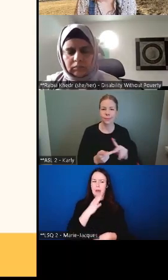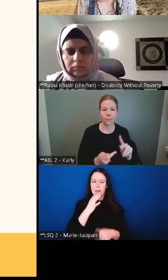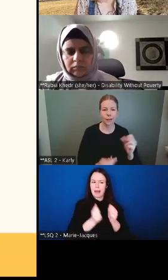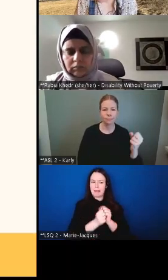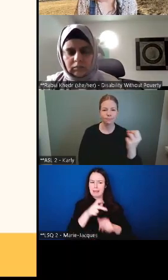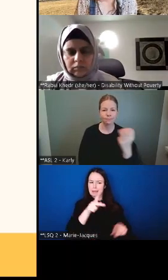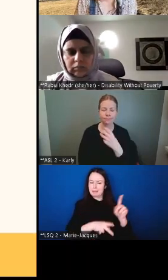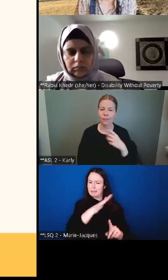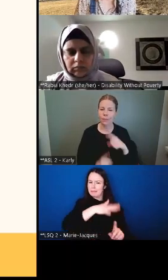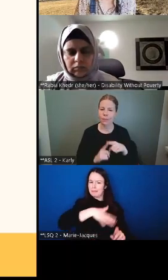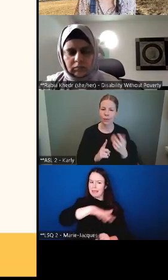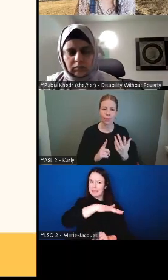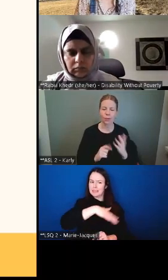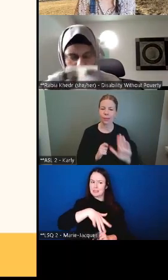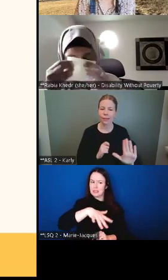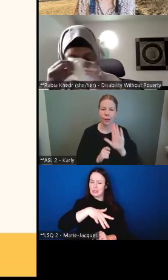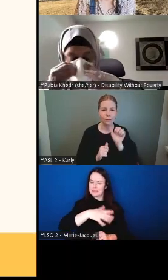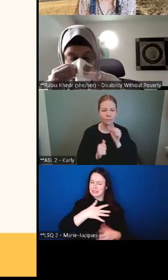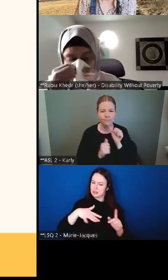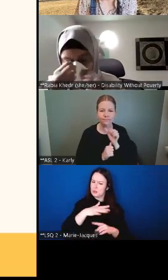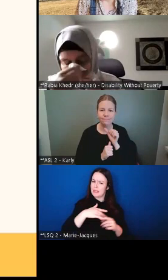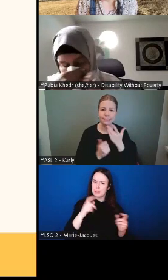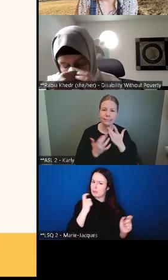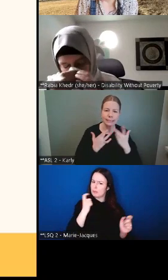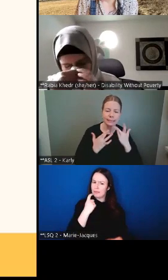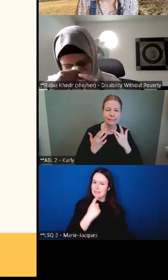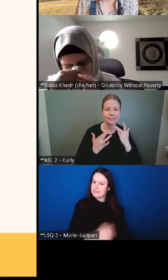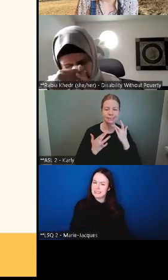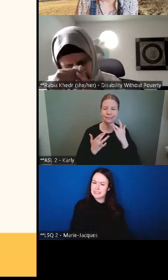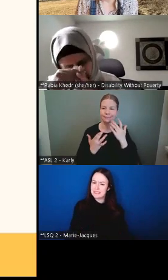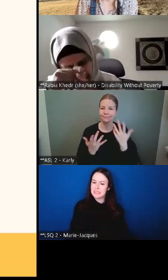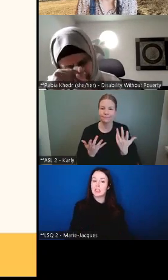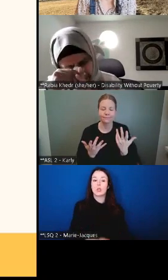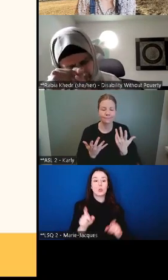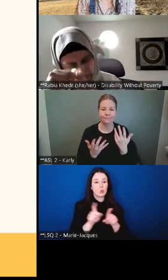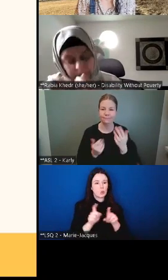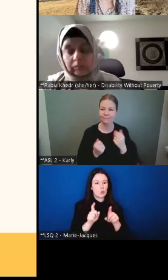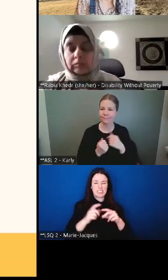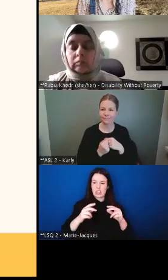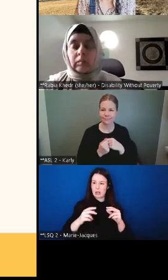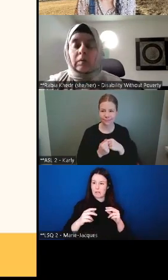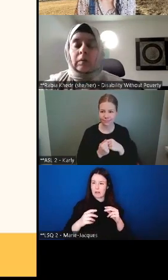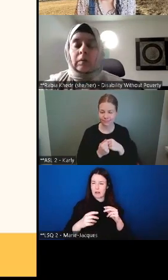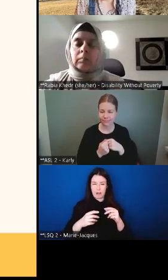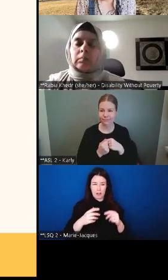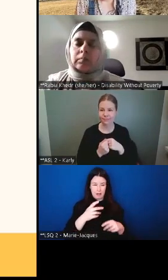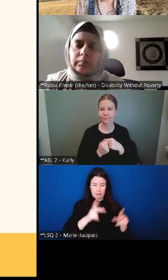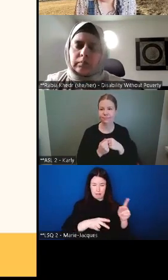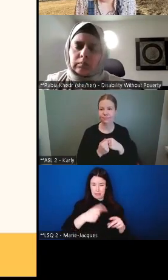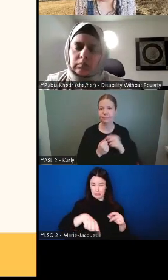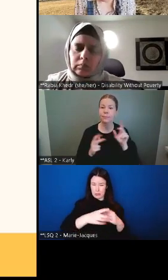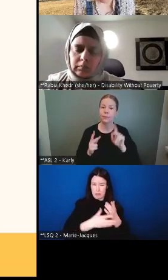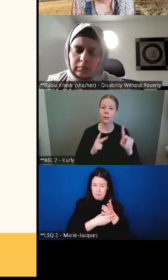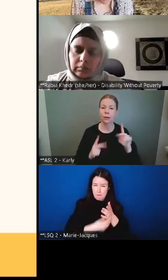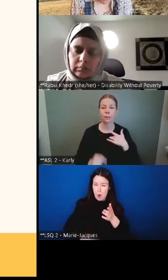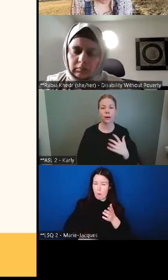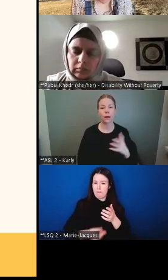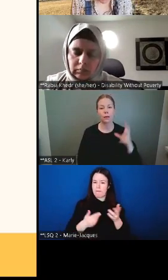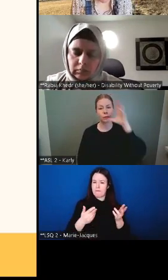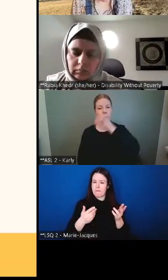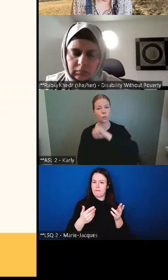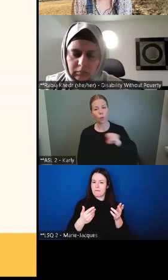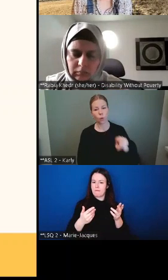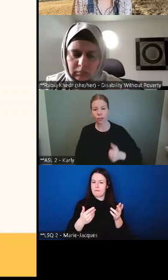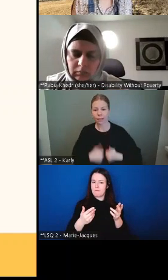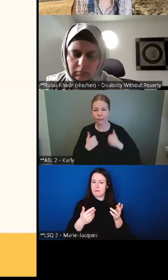their disability. And that the poverty that they live in, even though people presume a roof over their head and meals